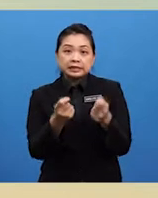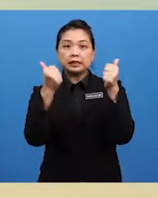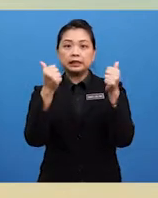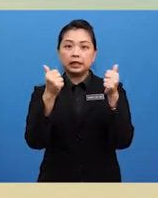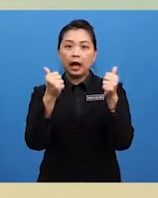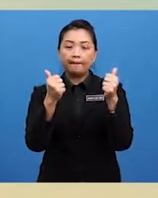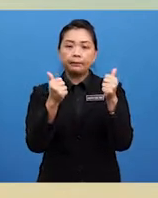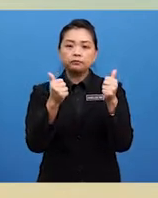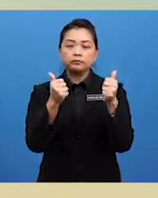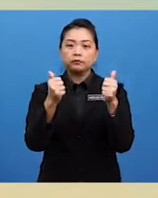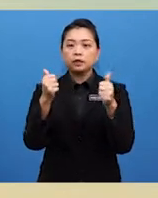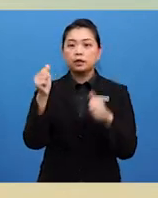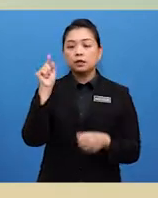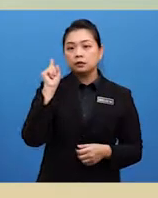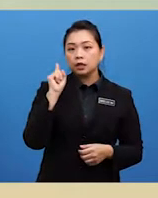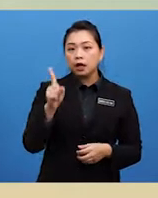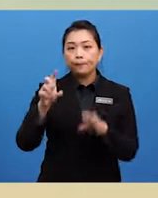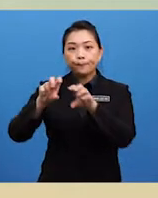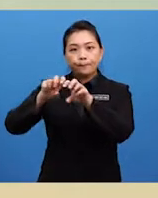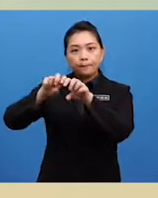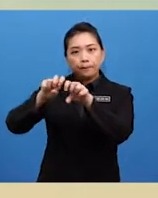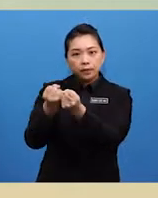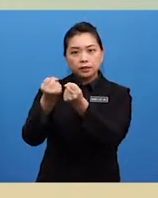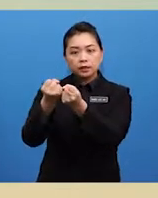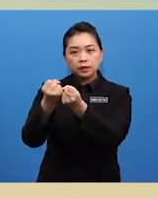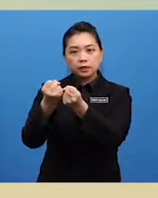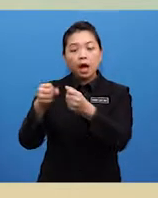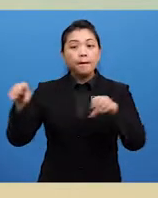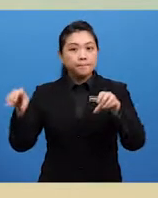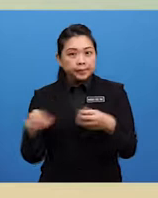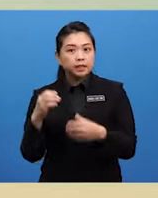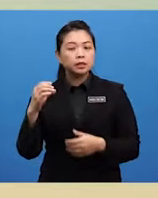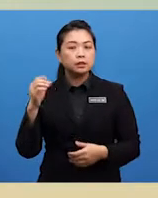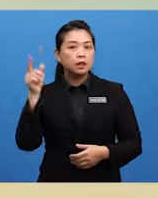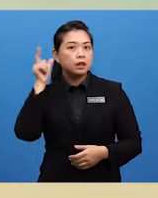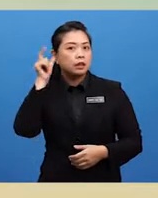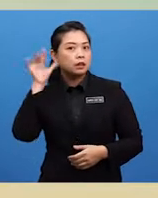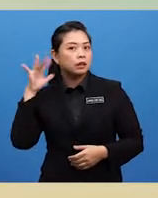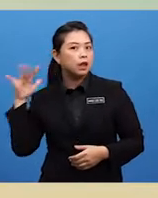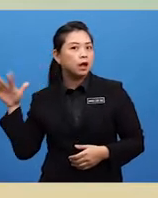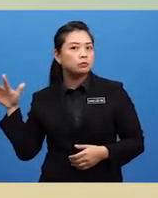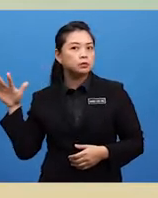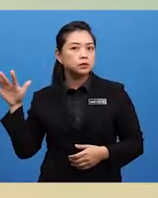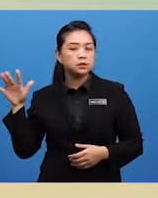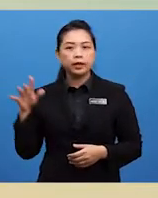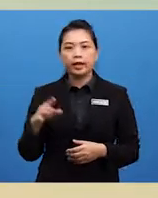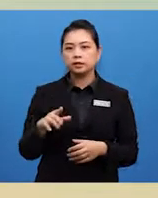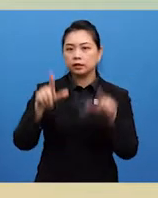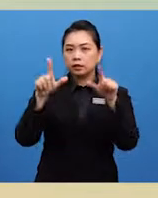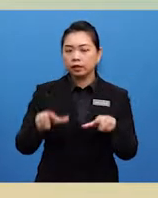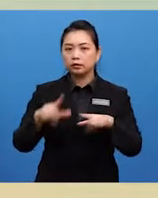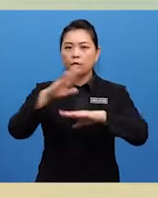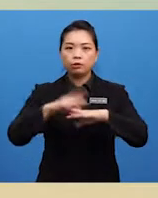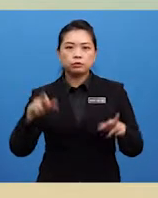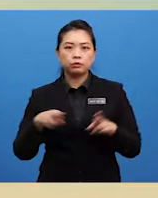Suddenly, a branch snapped, making a loud thud as it landed onto the